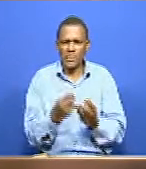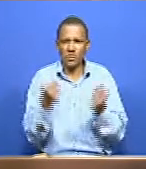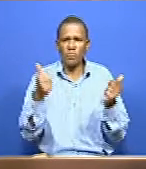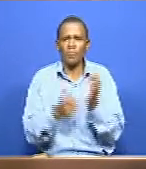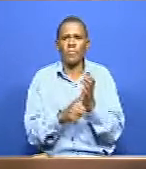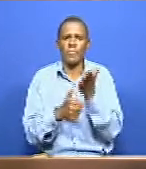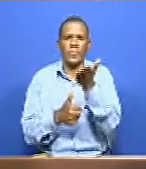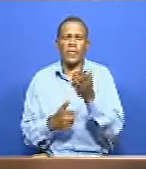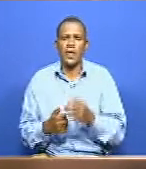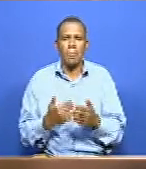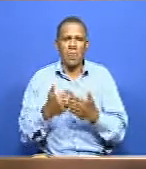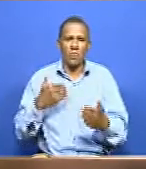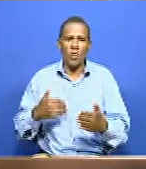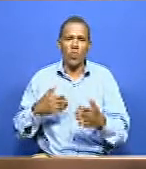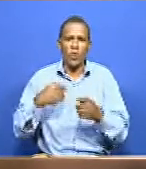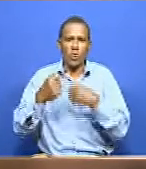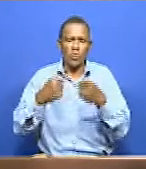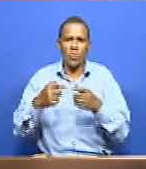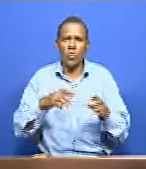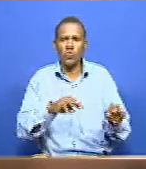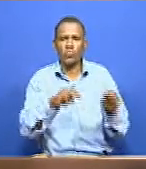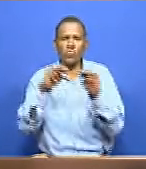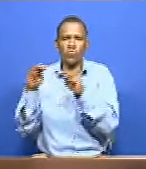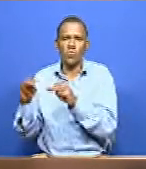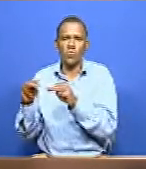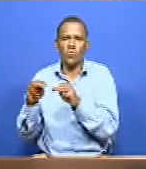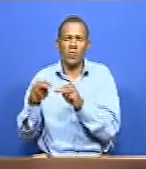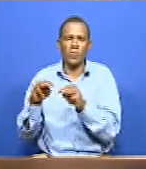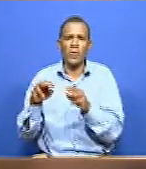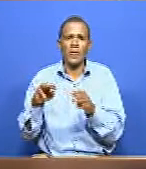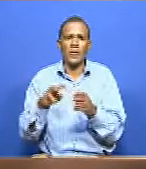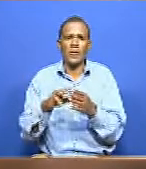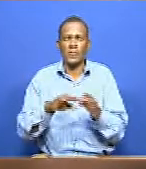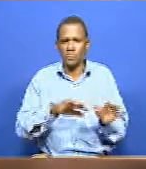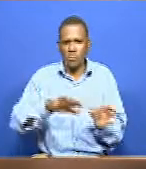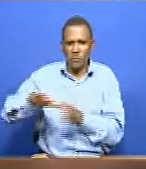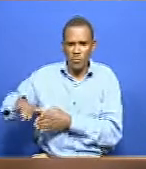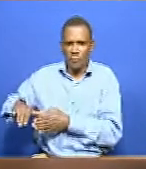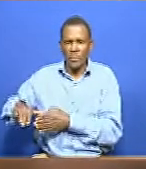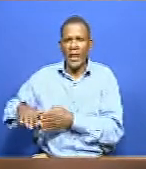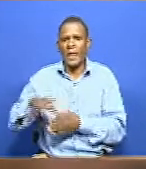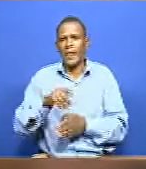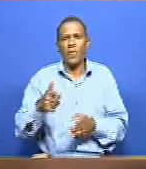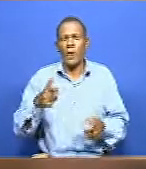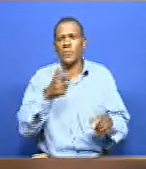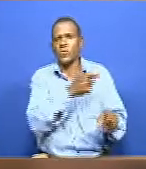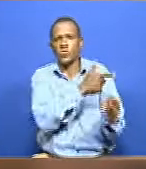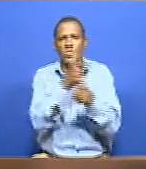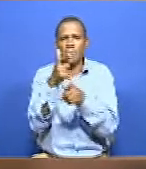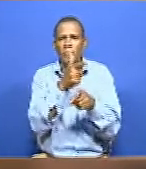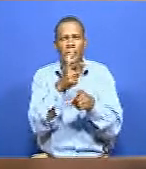continue with this discussion, we want to quickly switch to a live feed that we are receiving right now via Zoom of the ambassador,